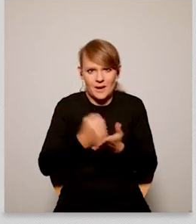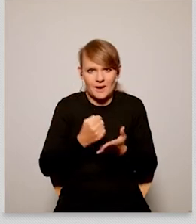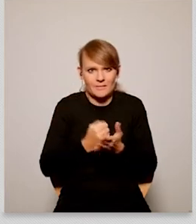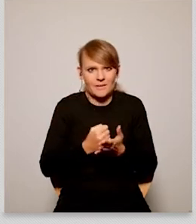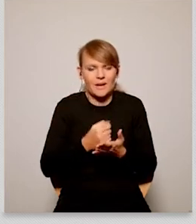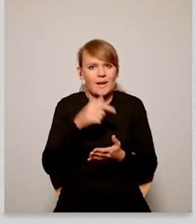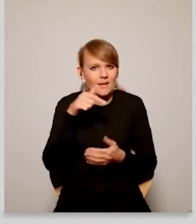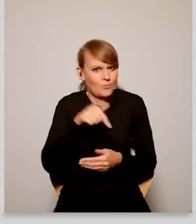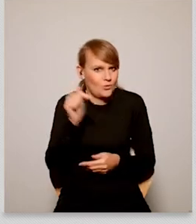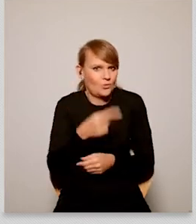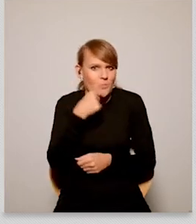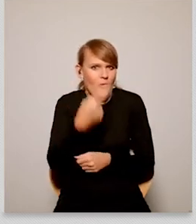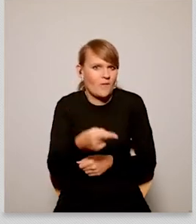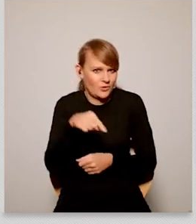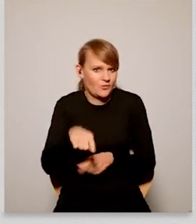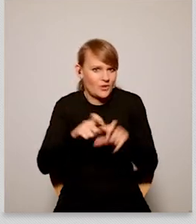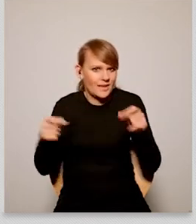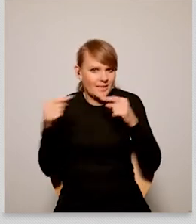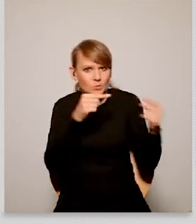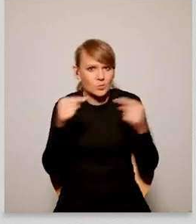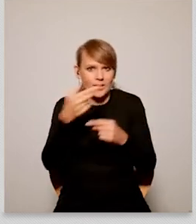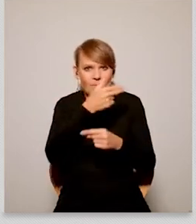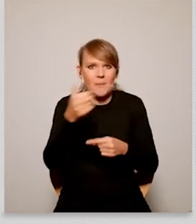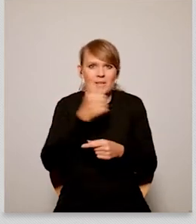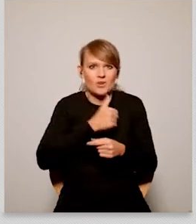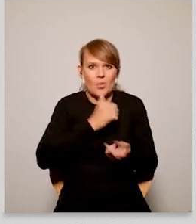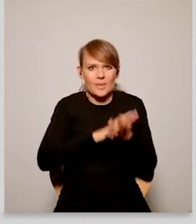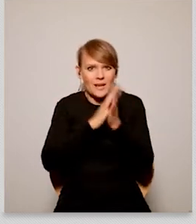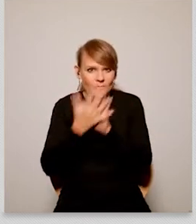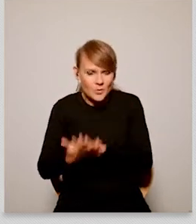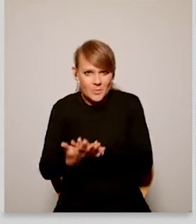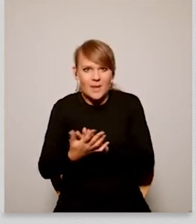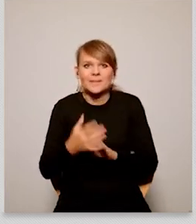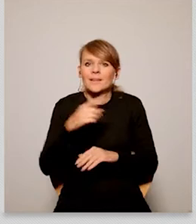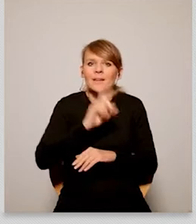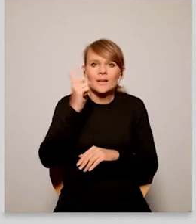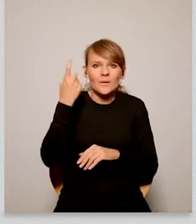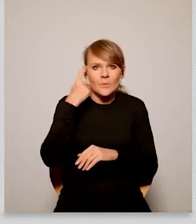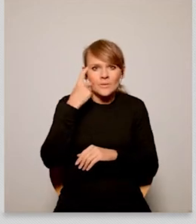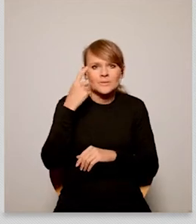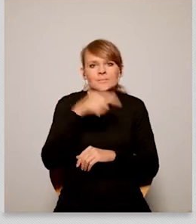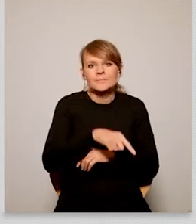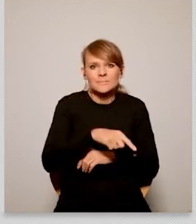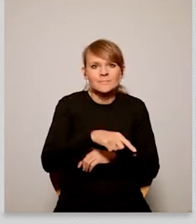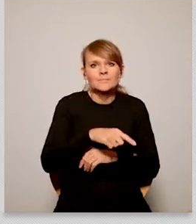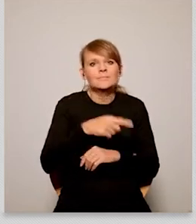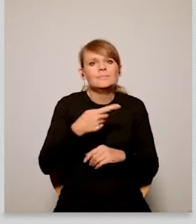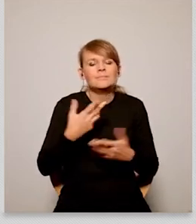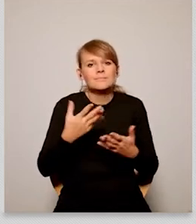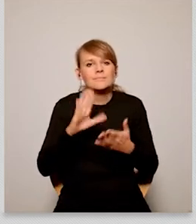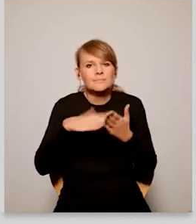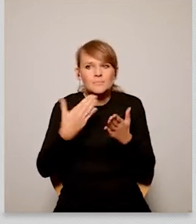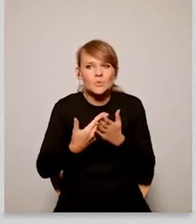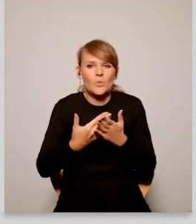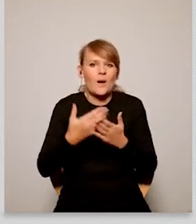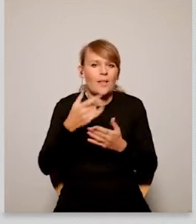important research and there are very important issues that need to be discussed when we want to talk about the green transition and